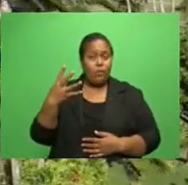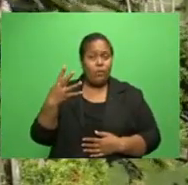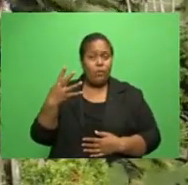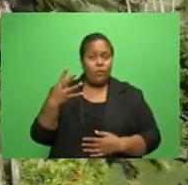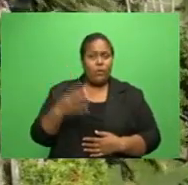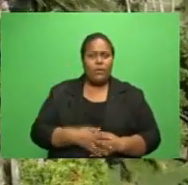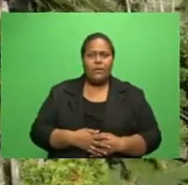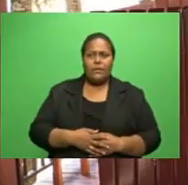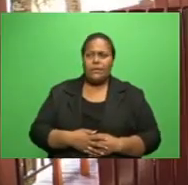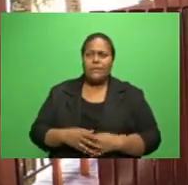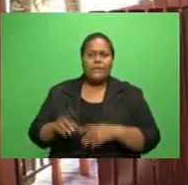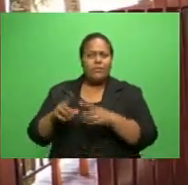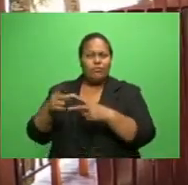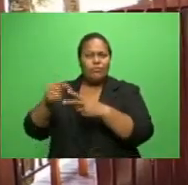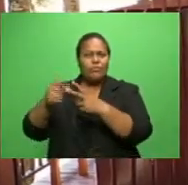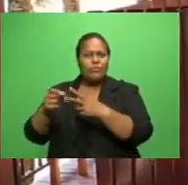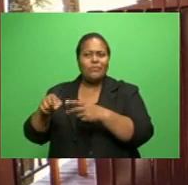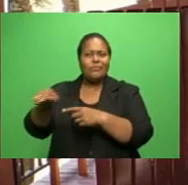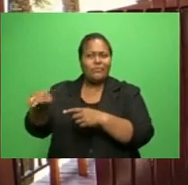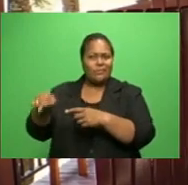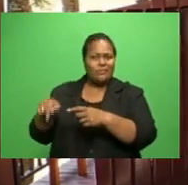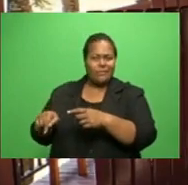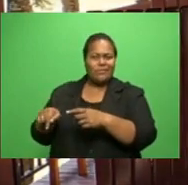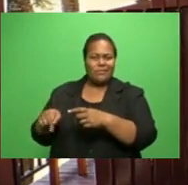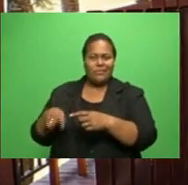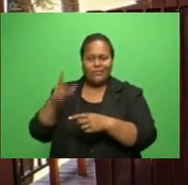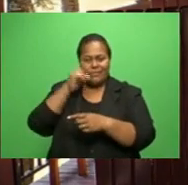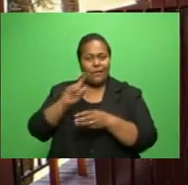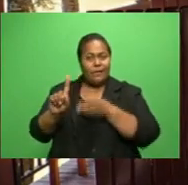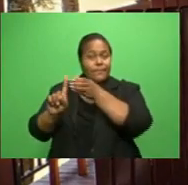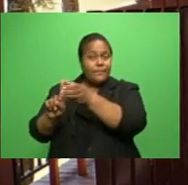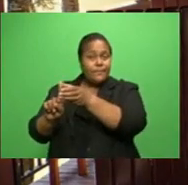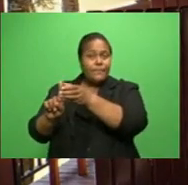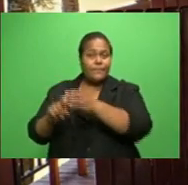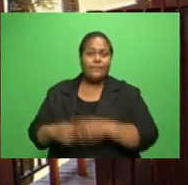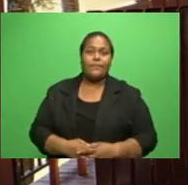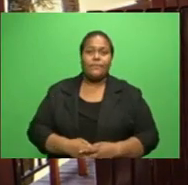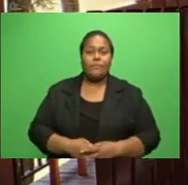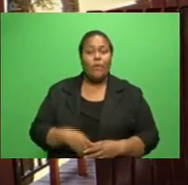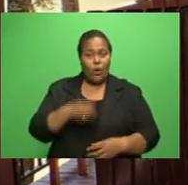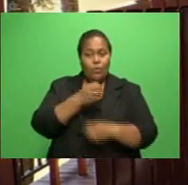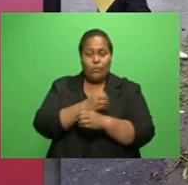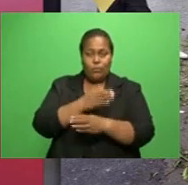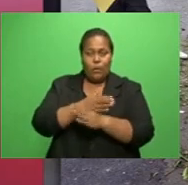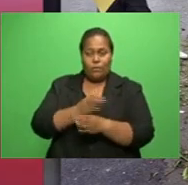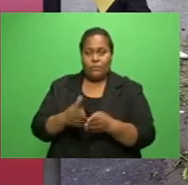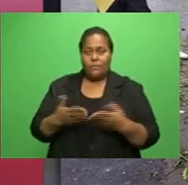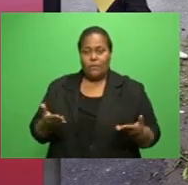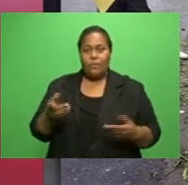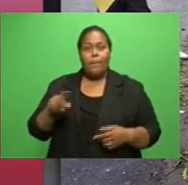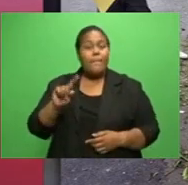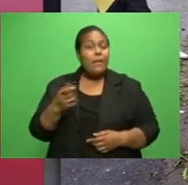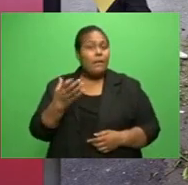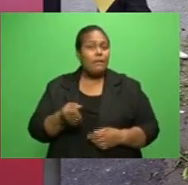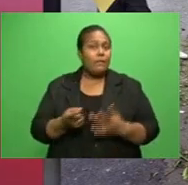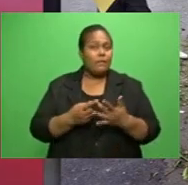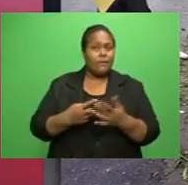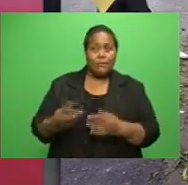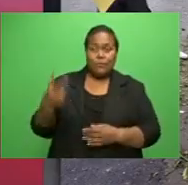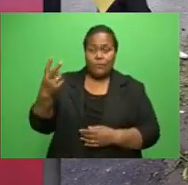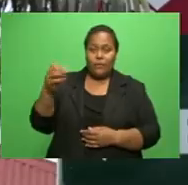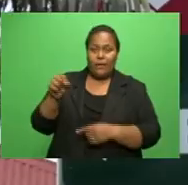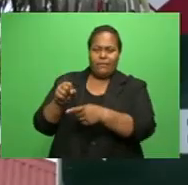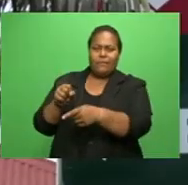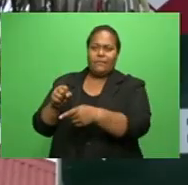alternative sites that are currently serving as quarantine sites that are currently being on operation. And we also have another two more that we are currently